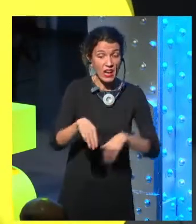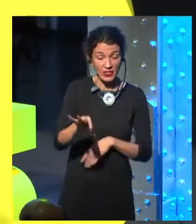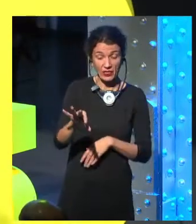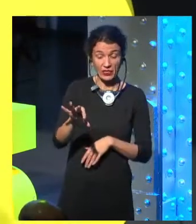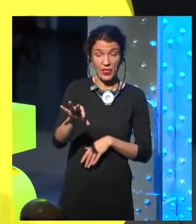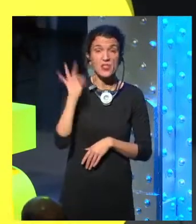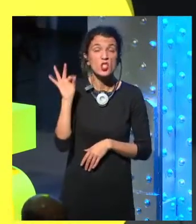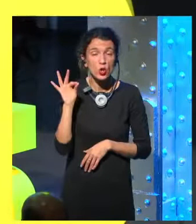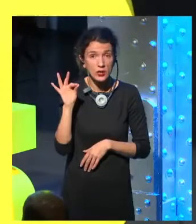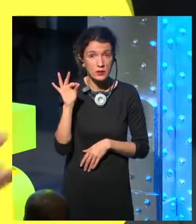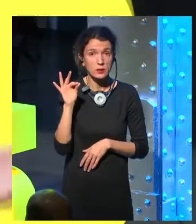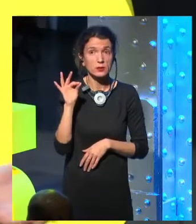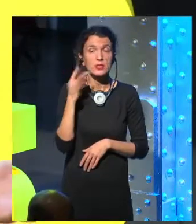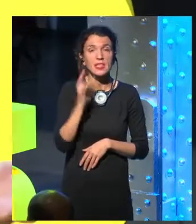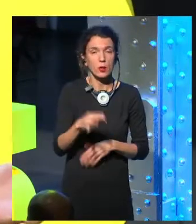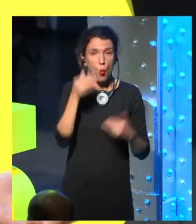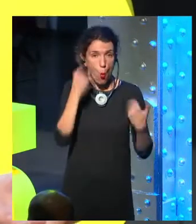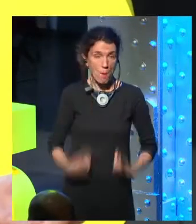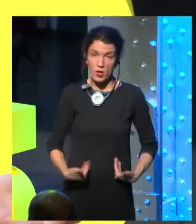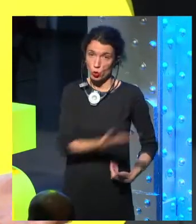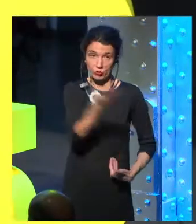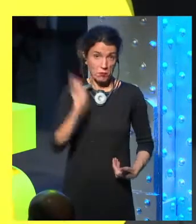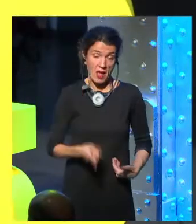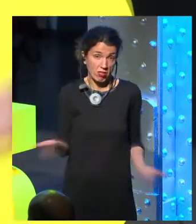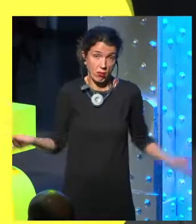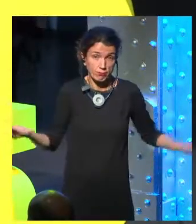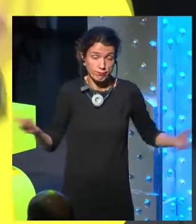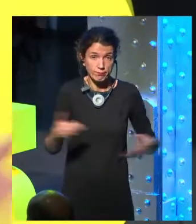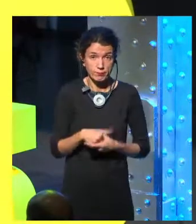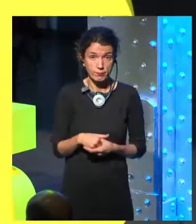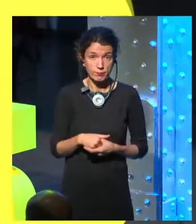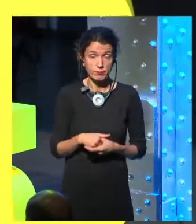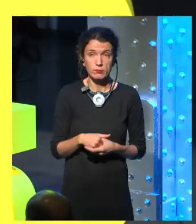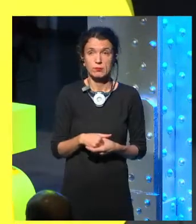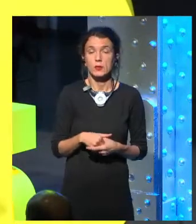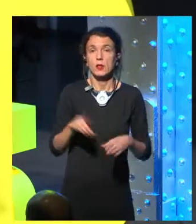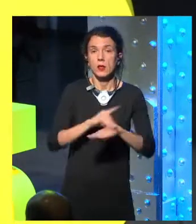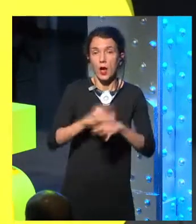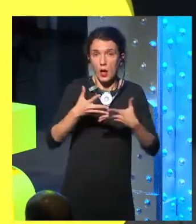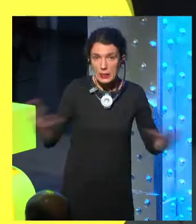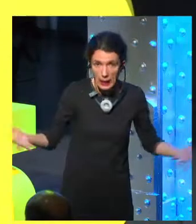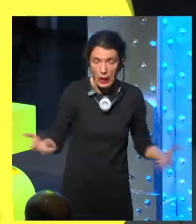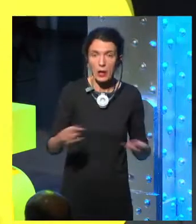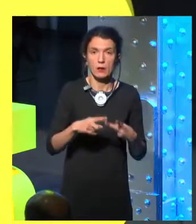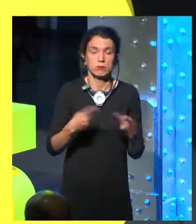well, the decisions are made by human beings. Big data,